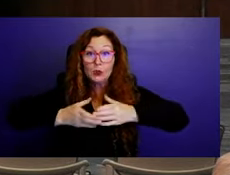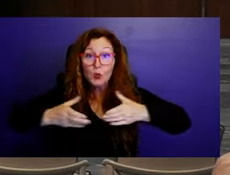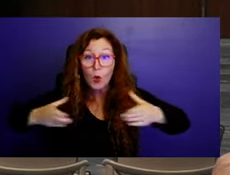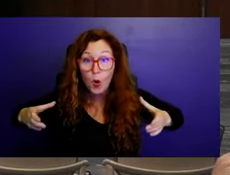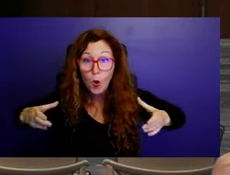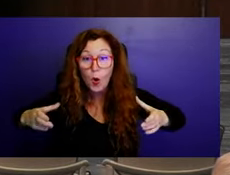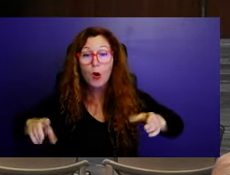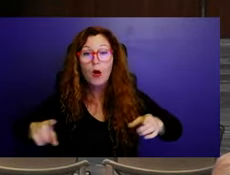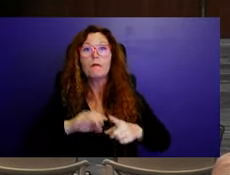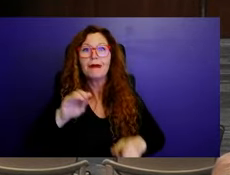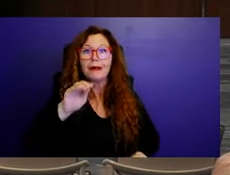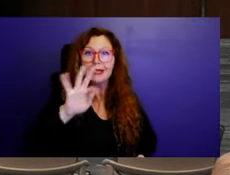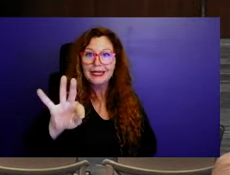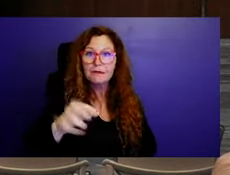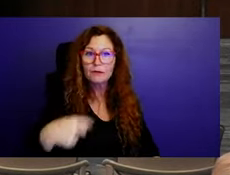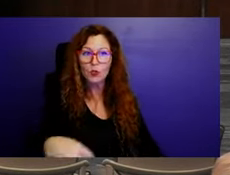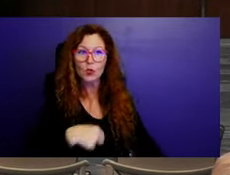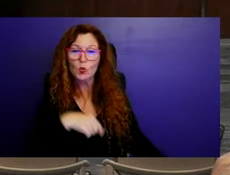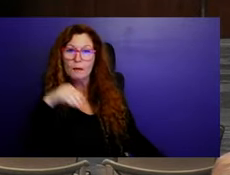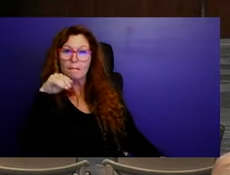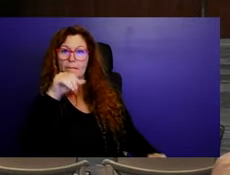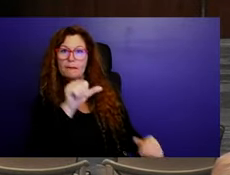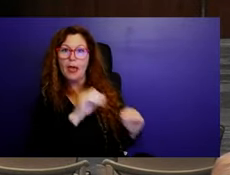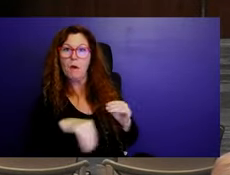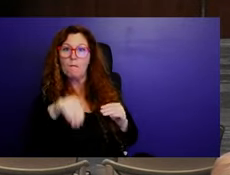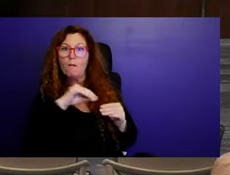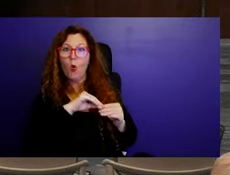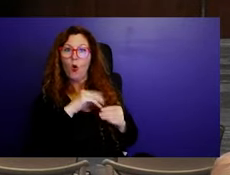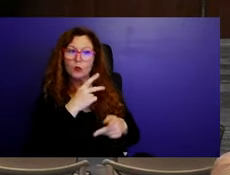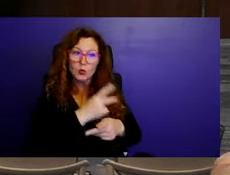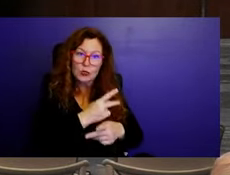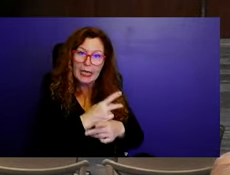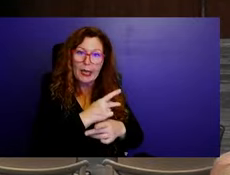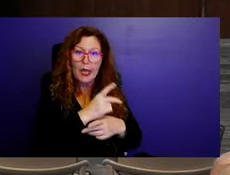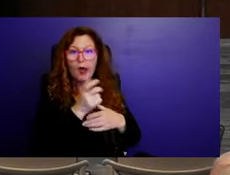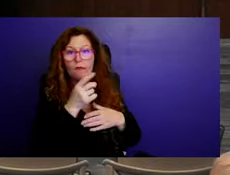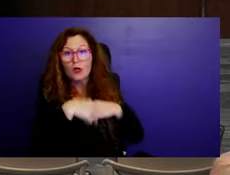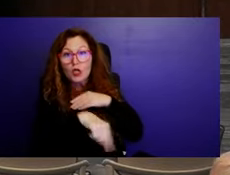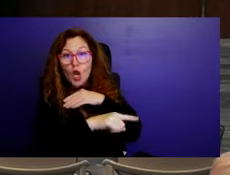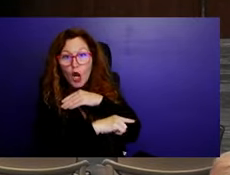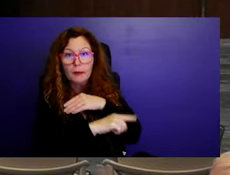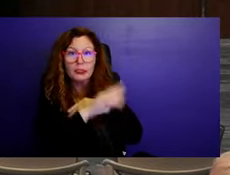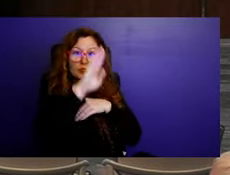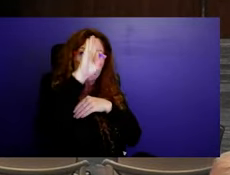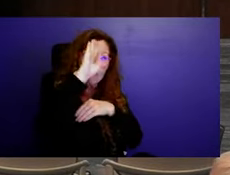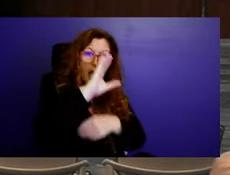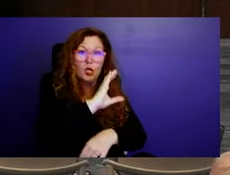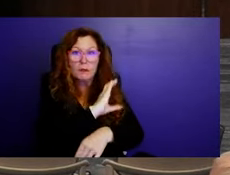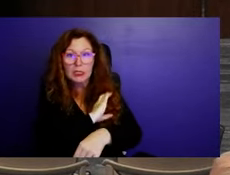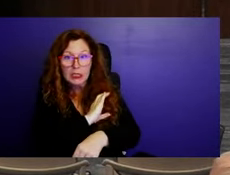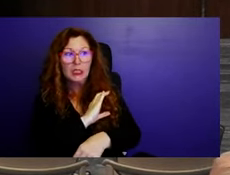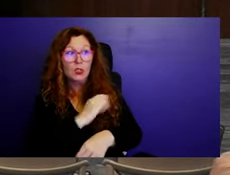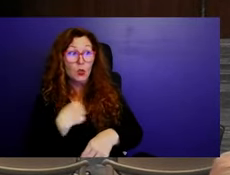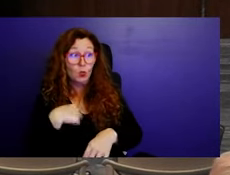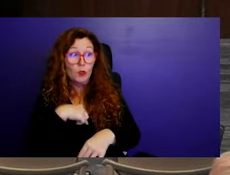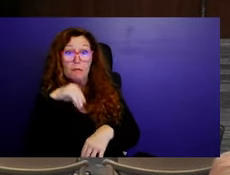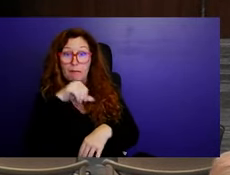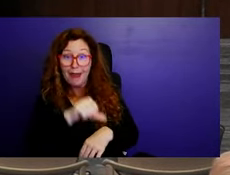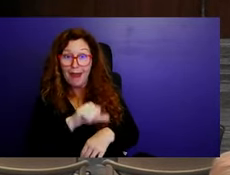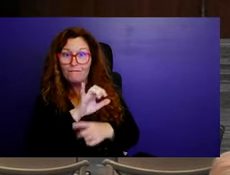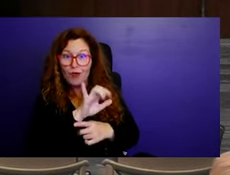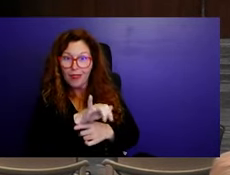we're shooting ourselves in the foot. And so that's what I need to see is, you know, what's the profitability in doing this?